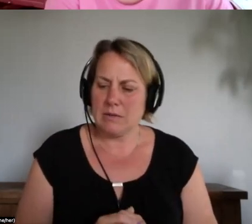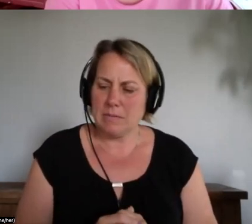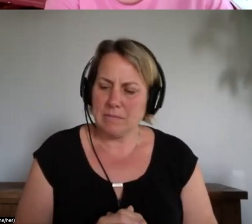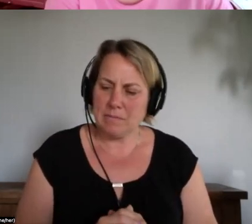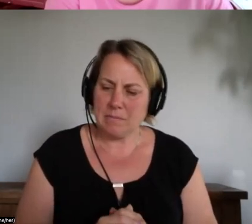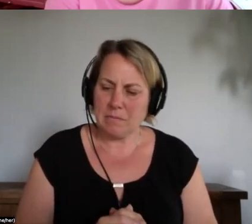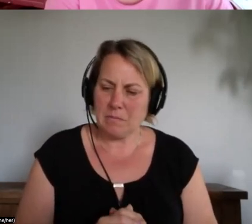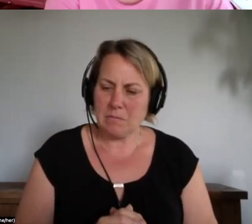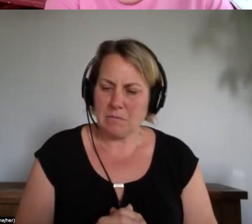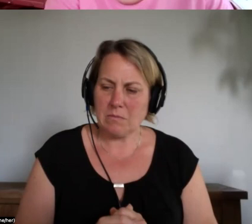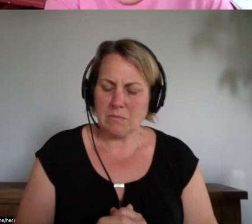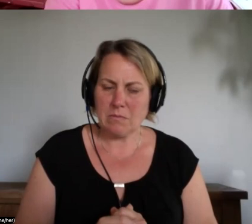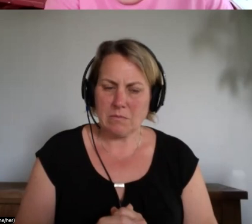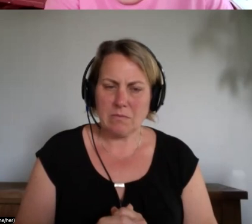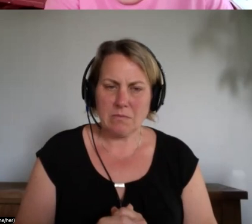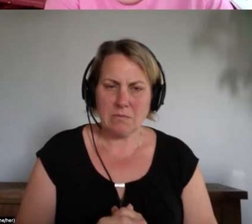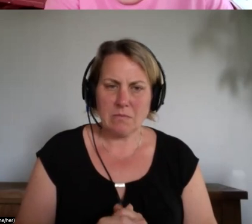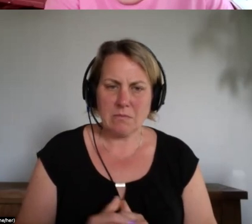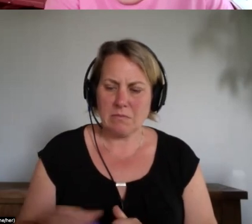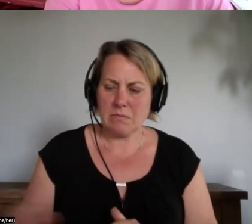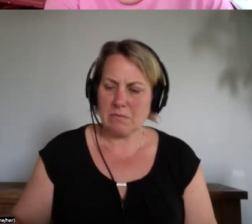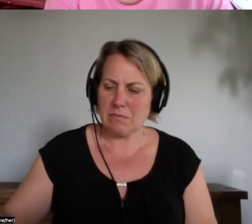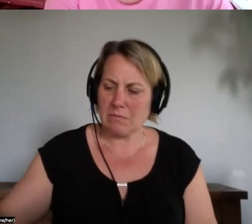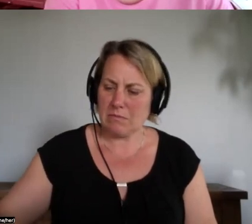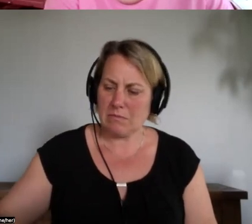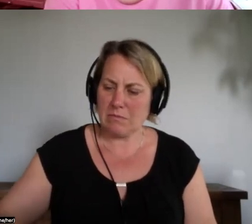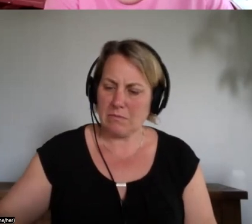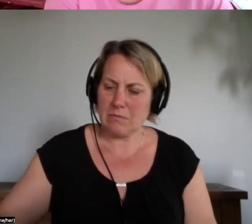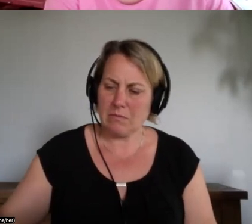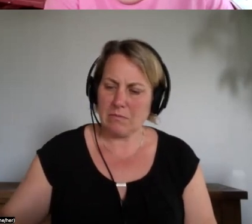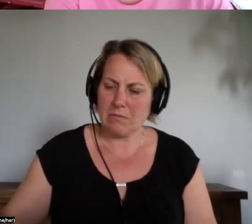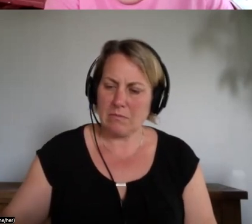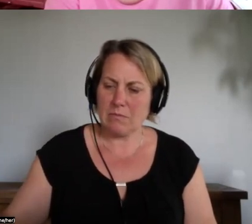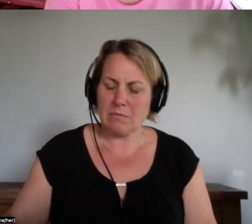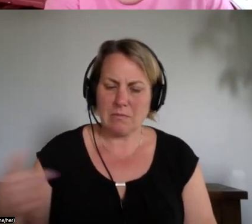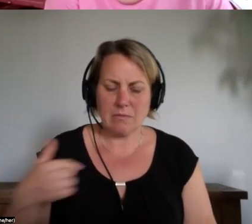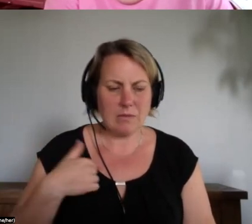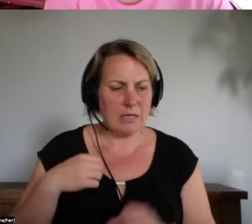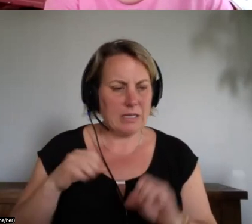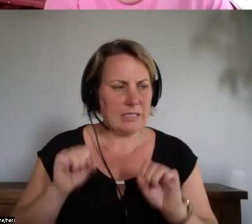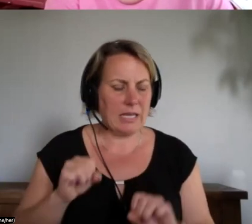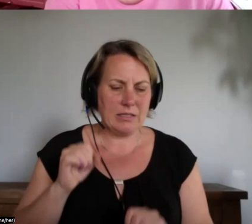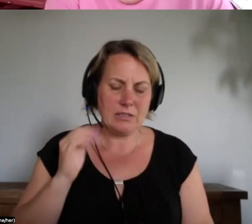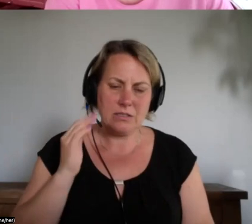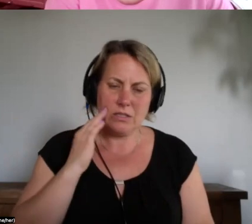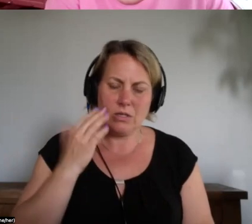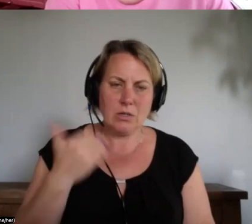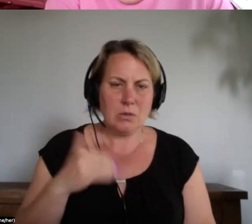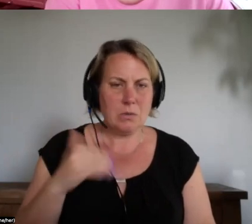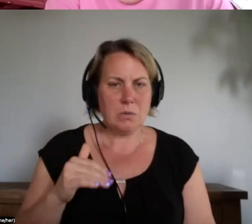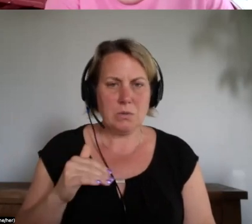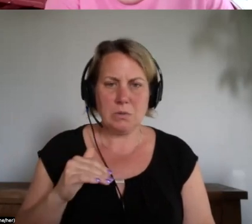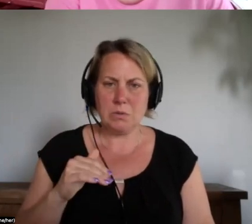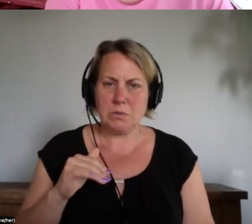i i can ah that hits right in the center of my breasts